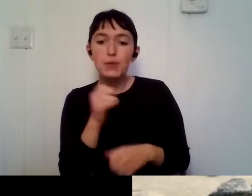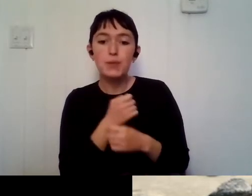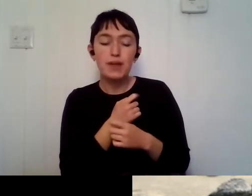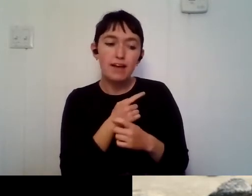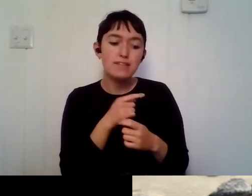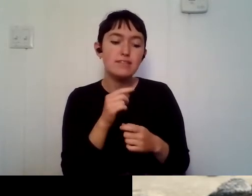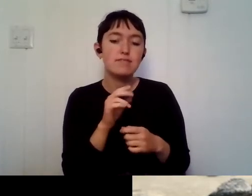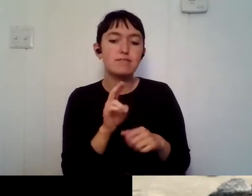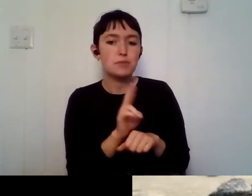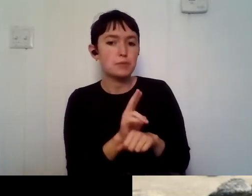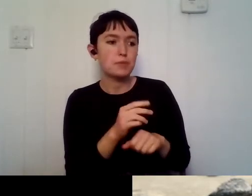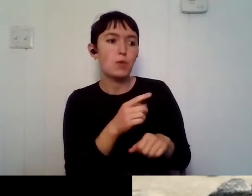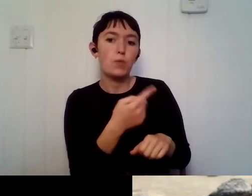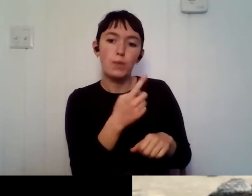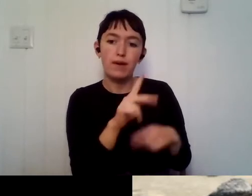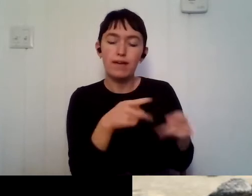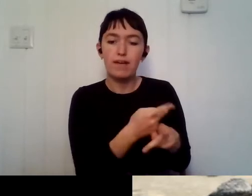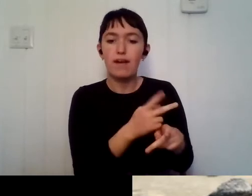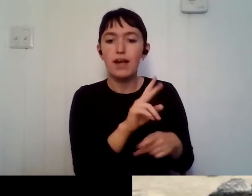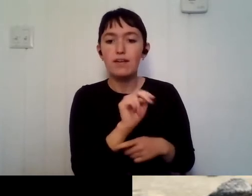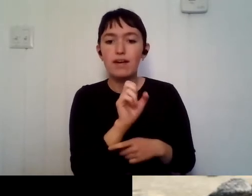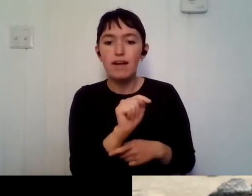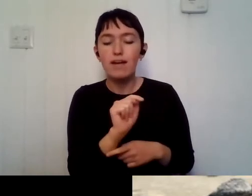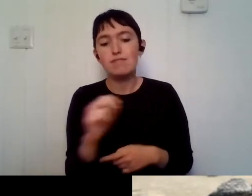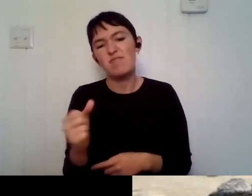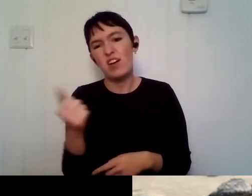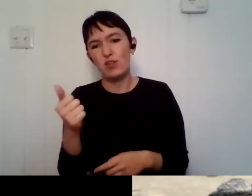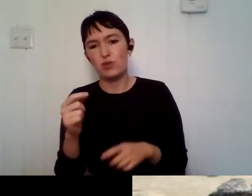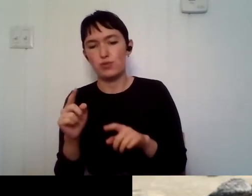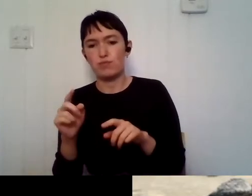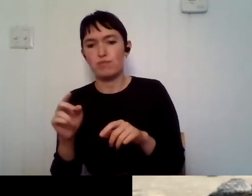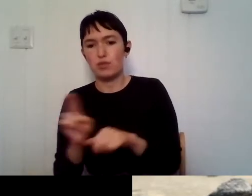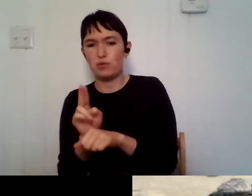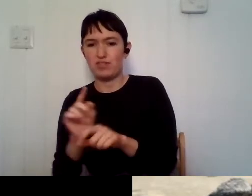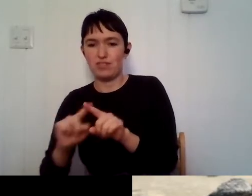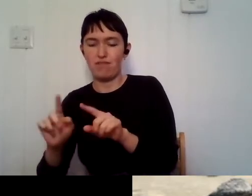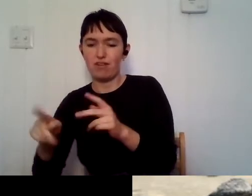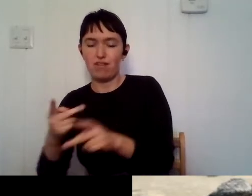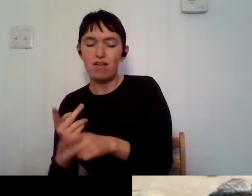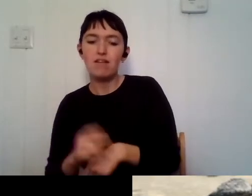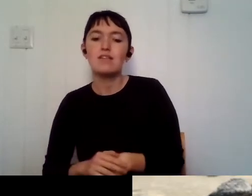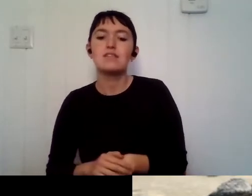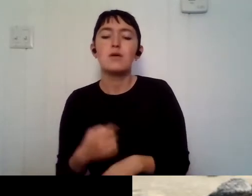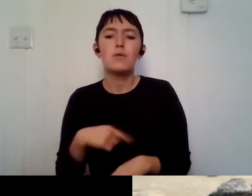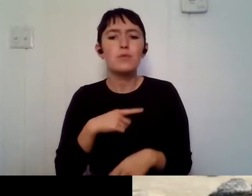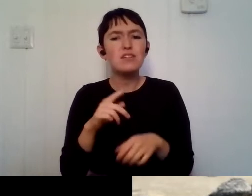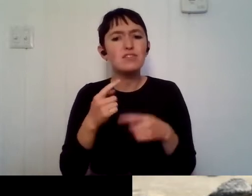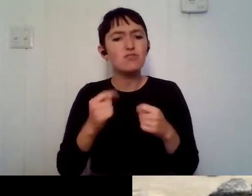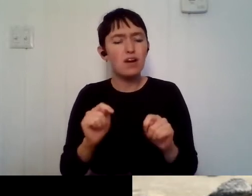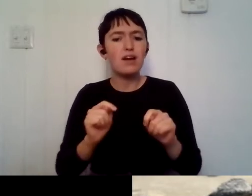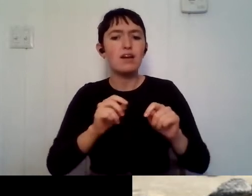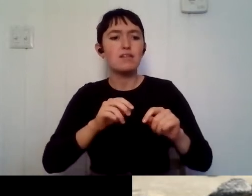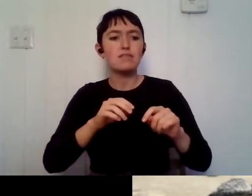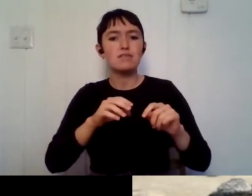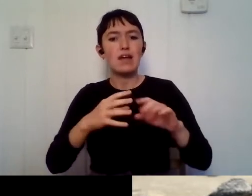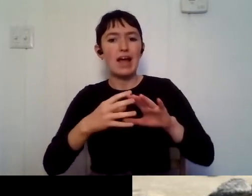the insectivores. Um, but I mean, both of them, we try to get them out on as fast as possible. Uh, with the heart trap, they